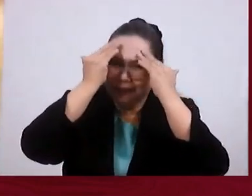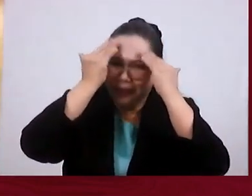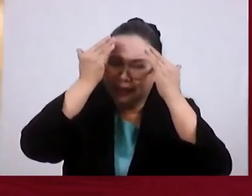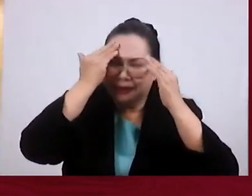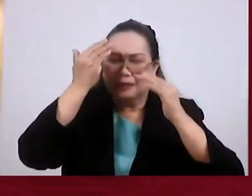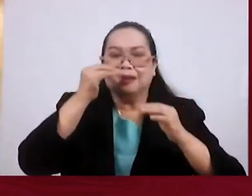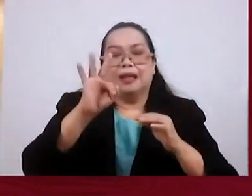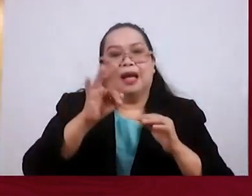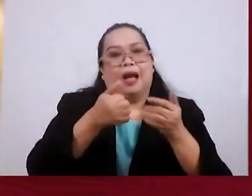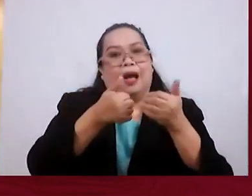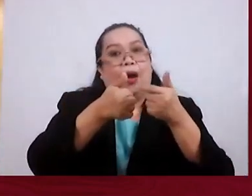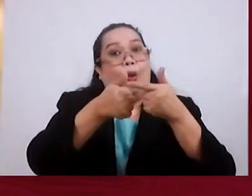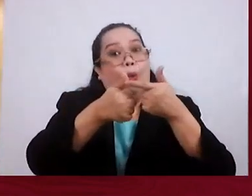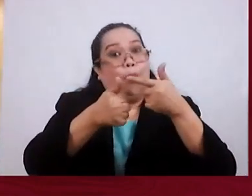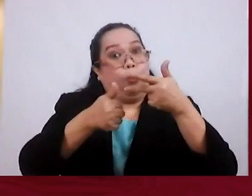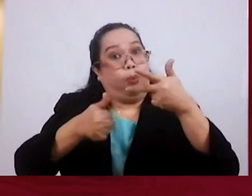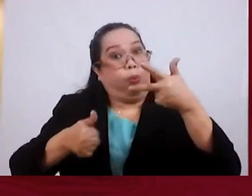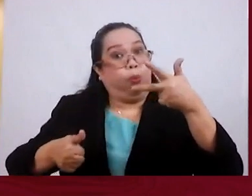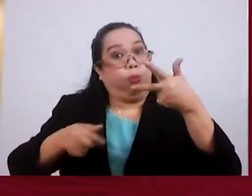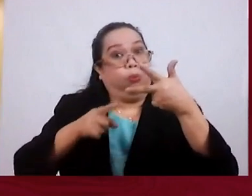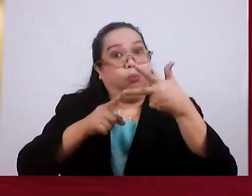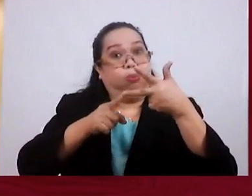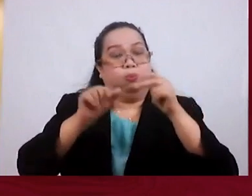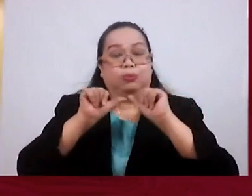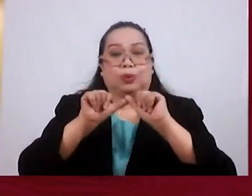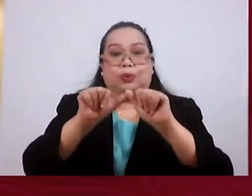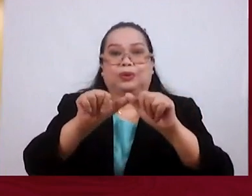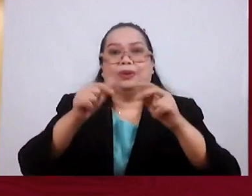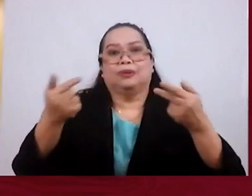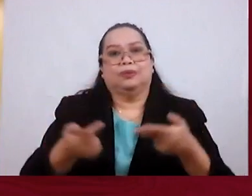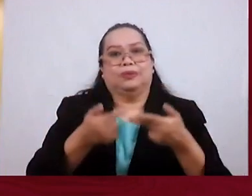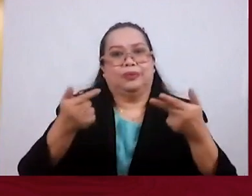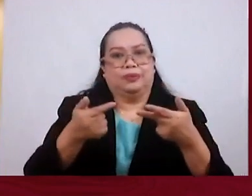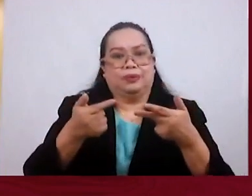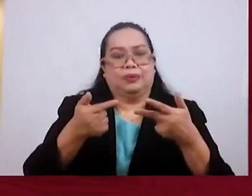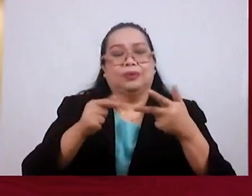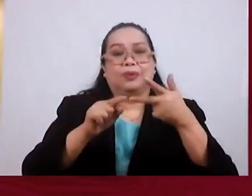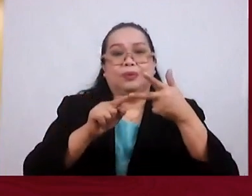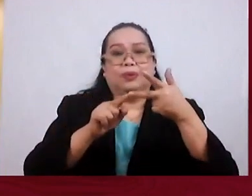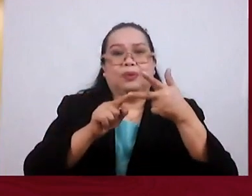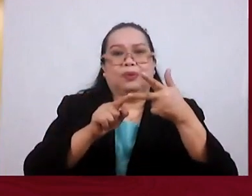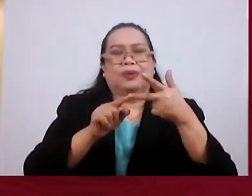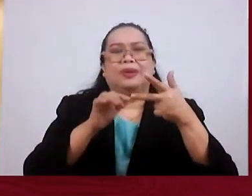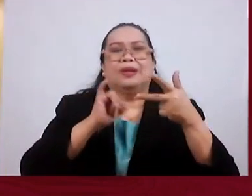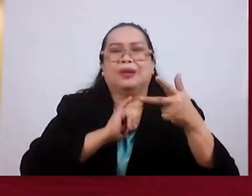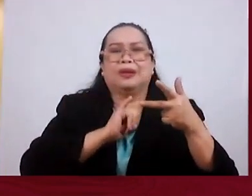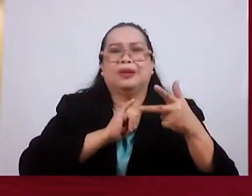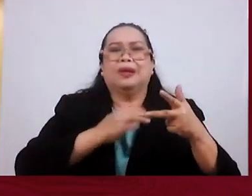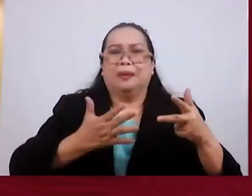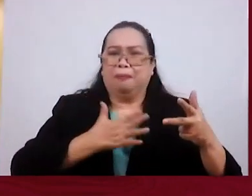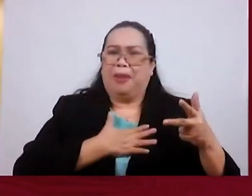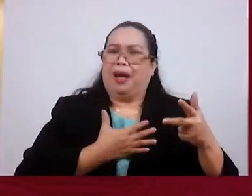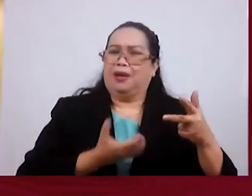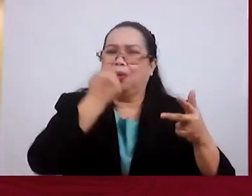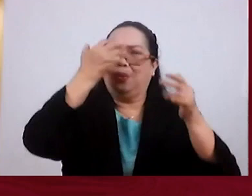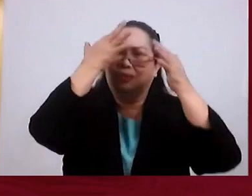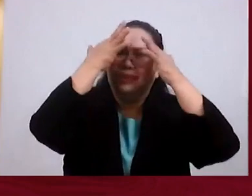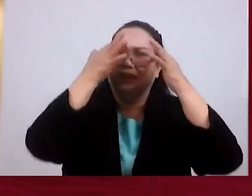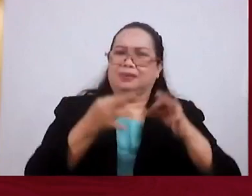Friends, apostasy is to persist in sinning. And to persist willfully, deliberately.